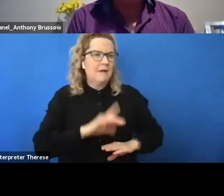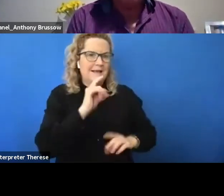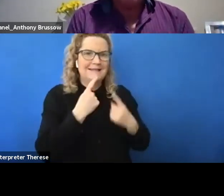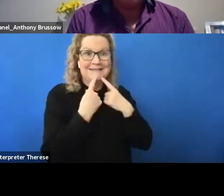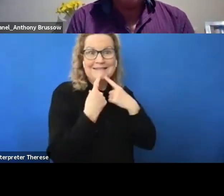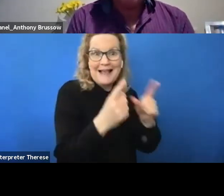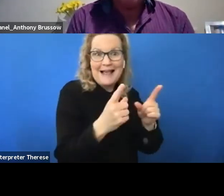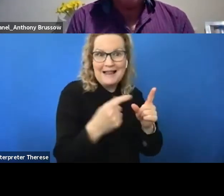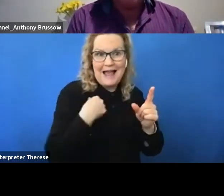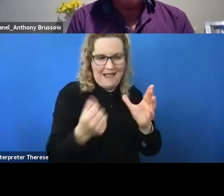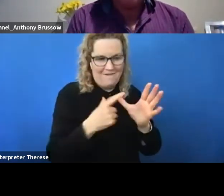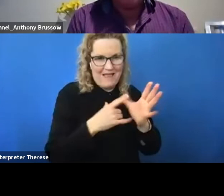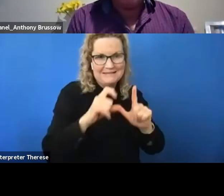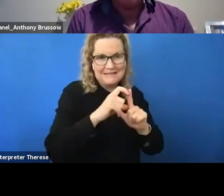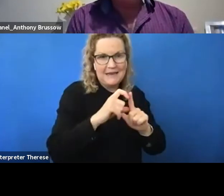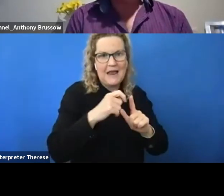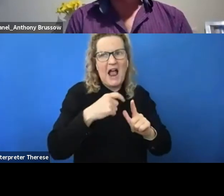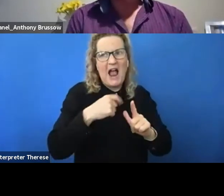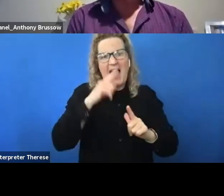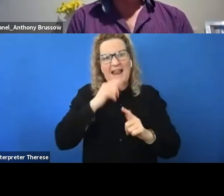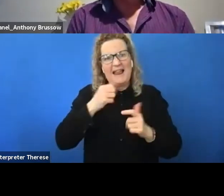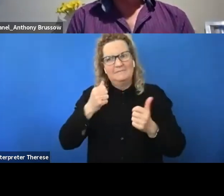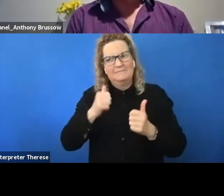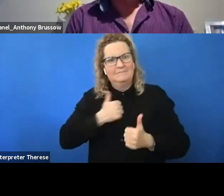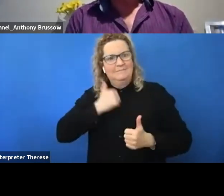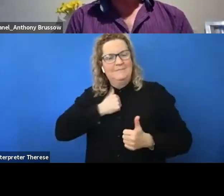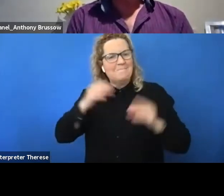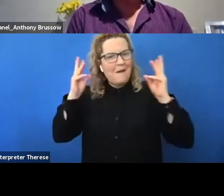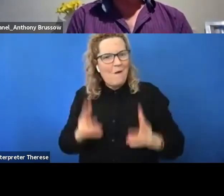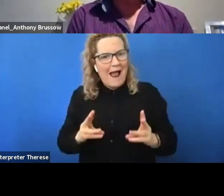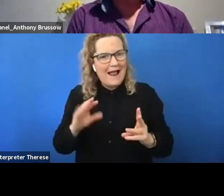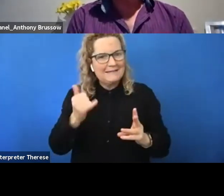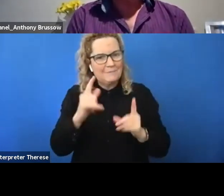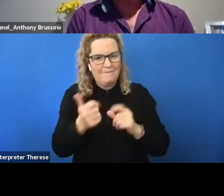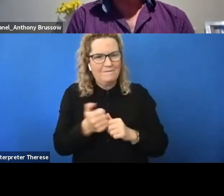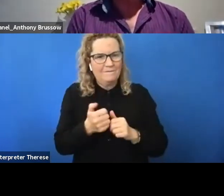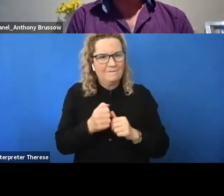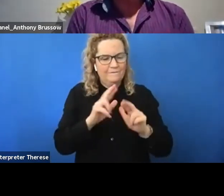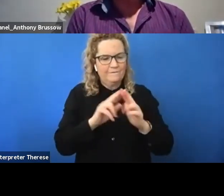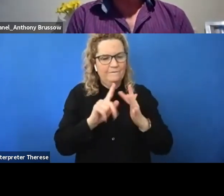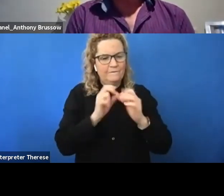use fidget toys and other adjustments that I might need to participate in those spaces.